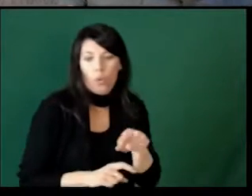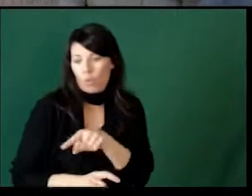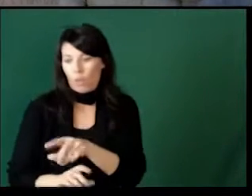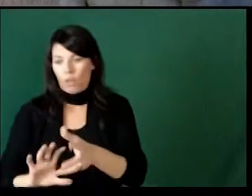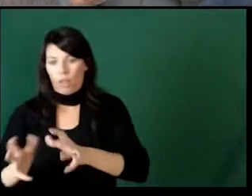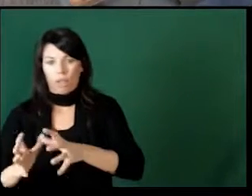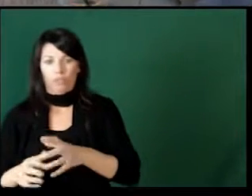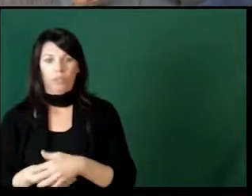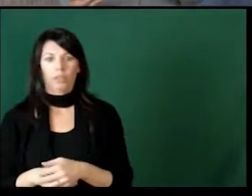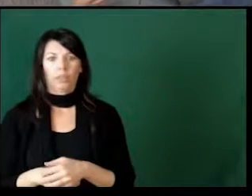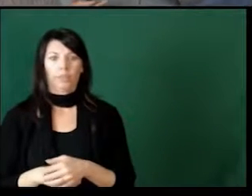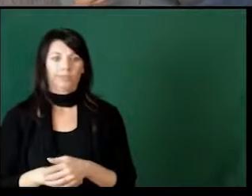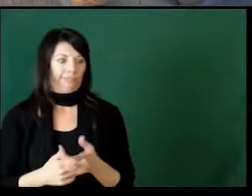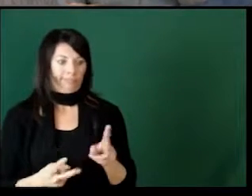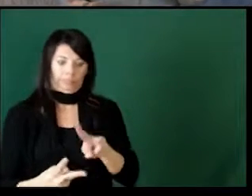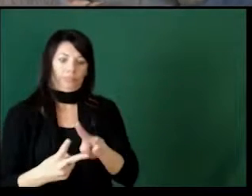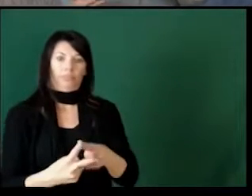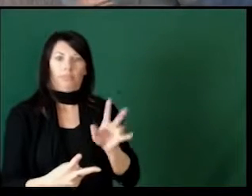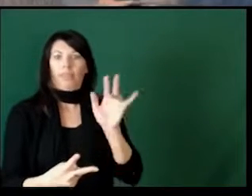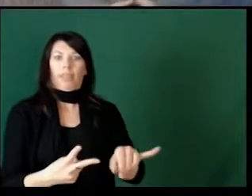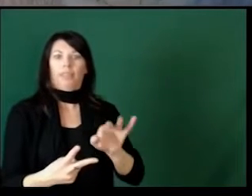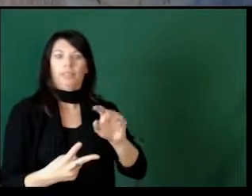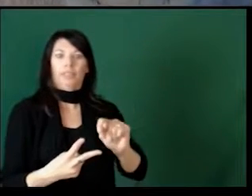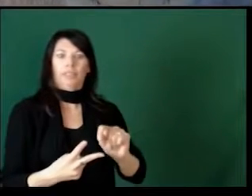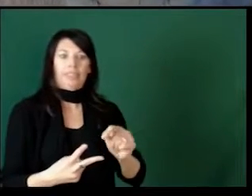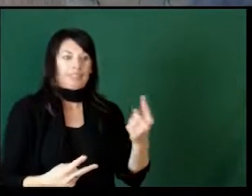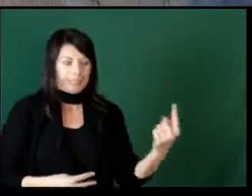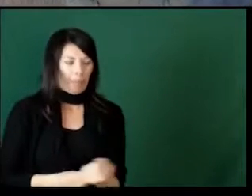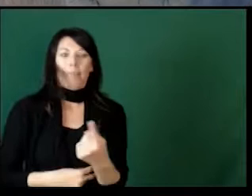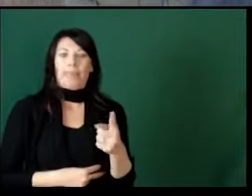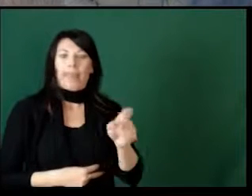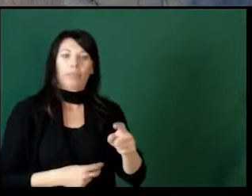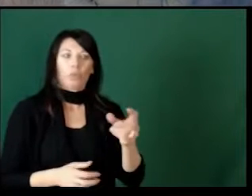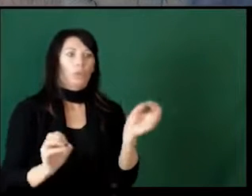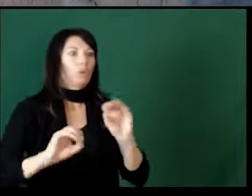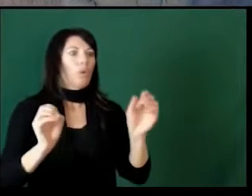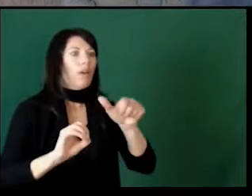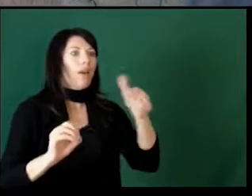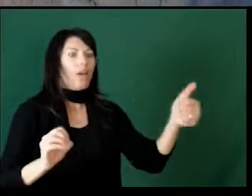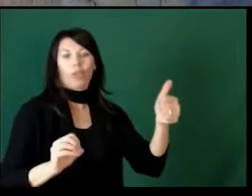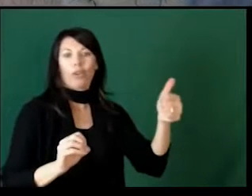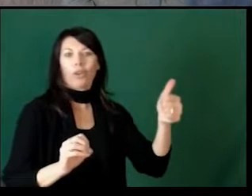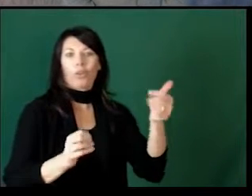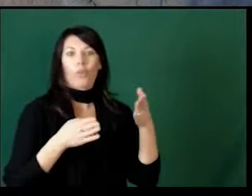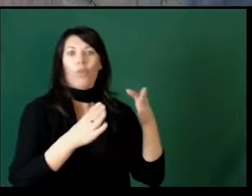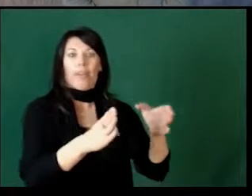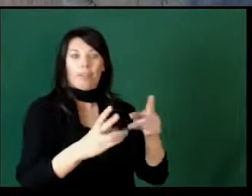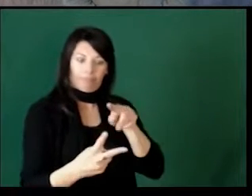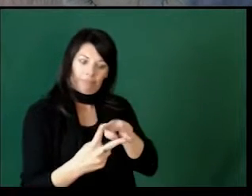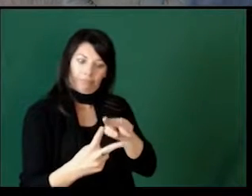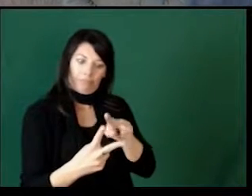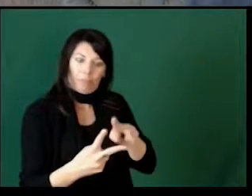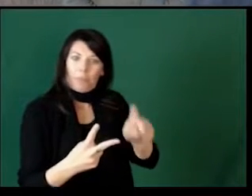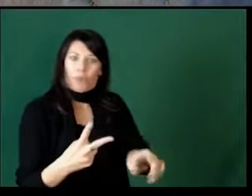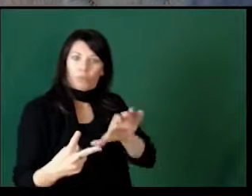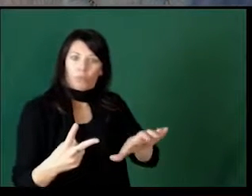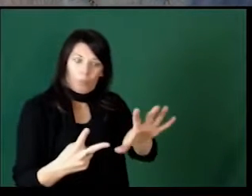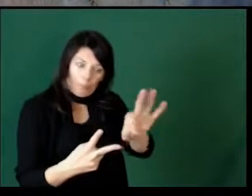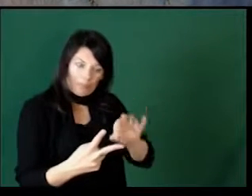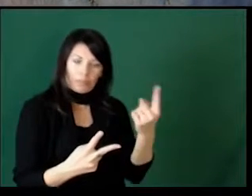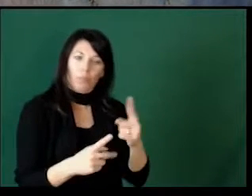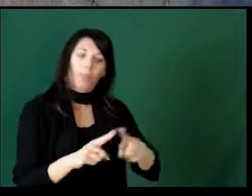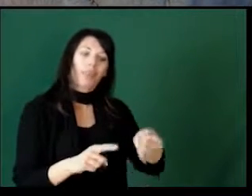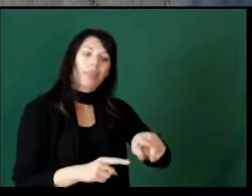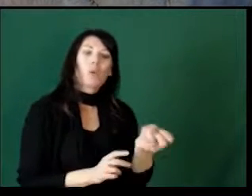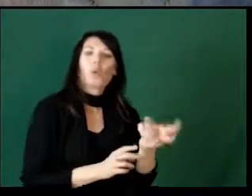do the laundry? There's no out in there. You're still going to have something done for you. You're still going have responsibility for them,